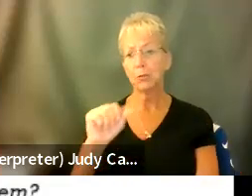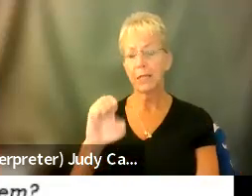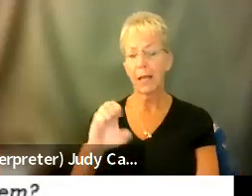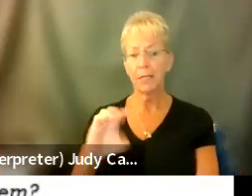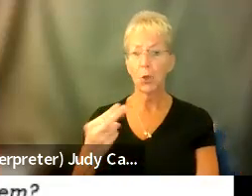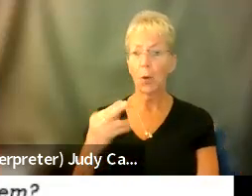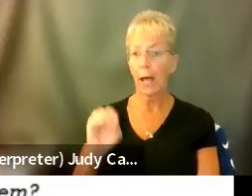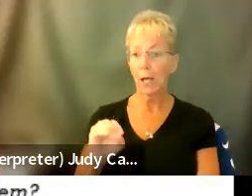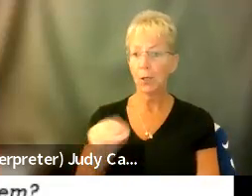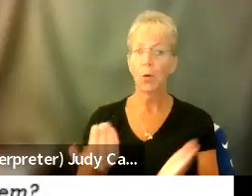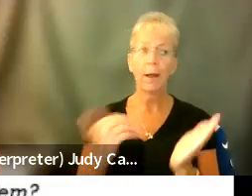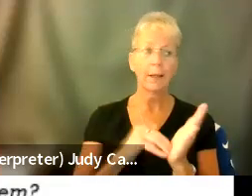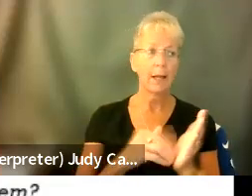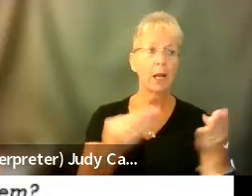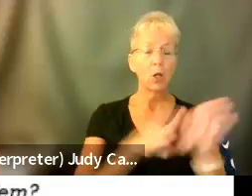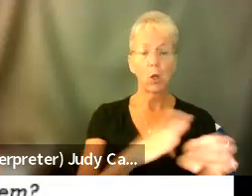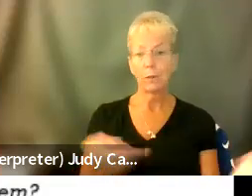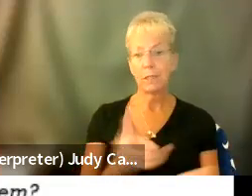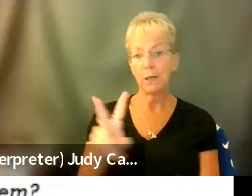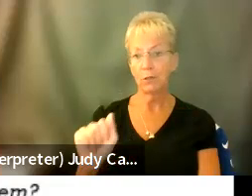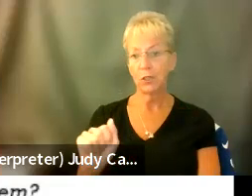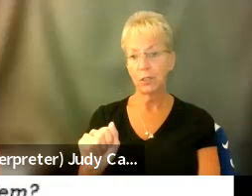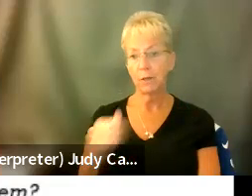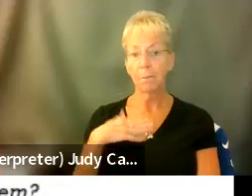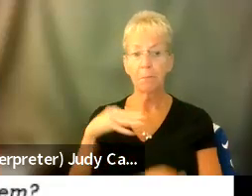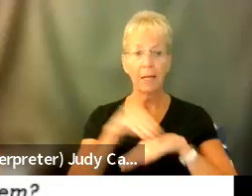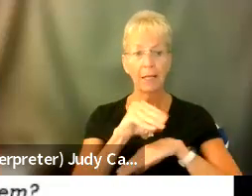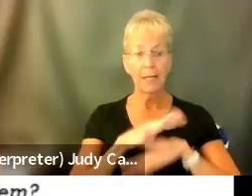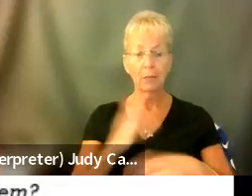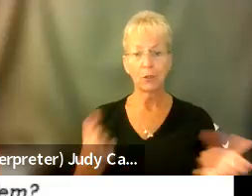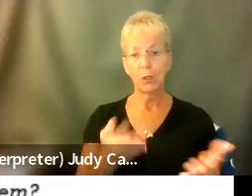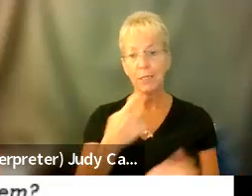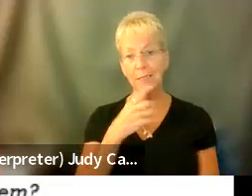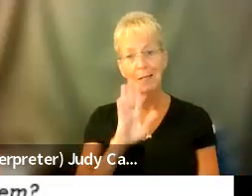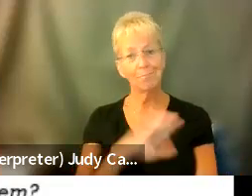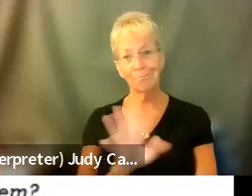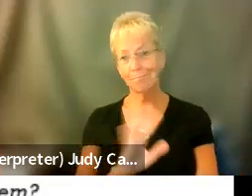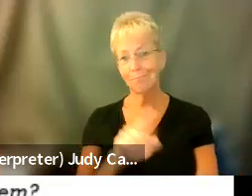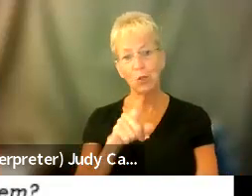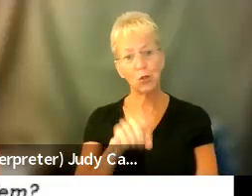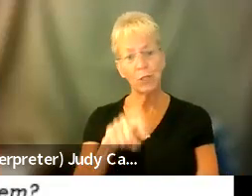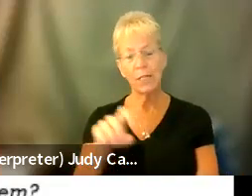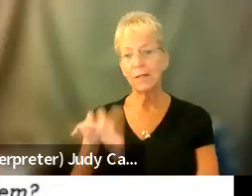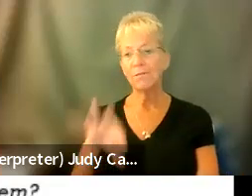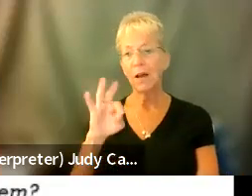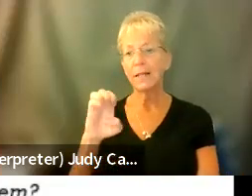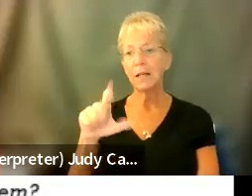closed again here. And my counselor here told me, Christina, you need to find Elizabeth Bourne.